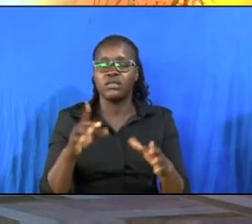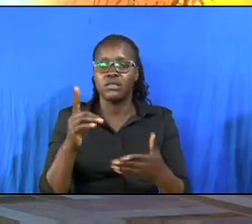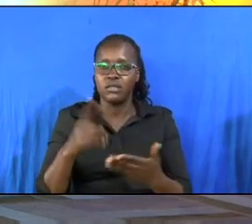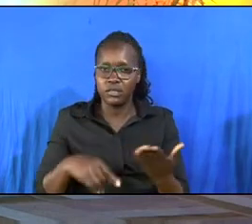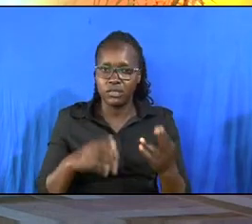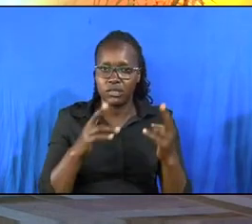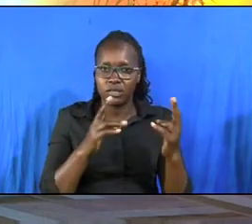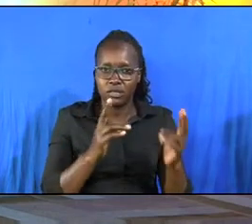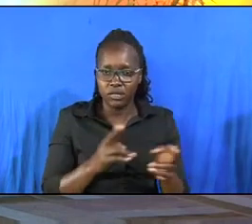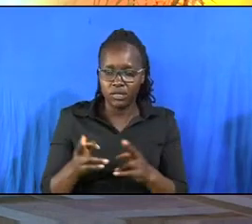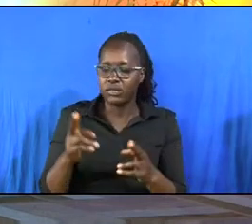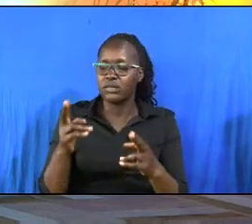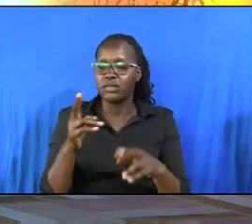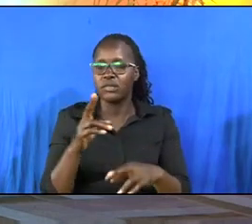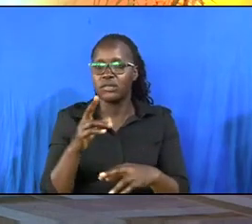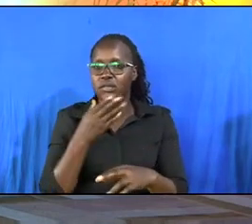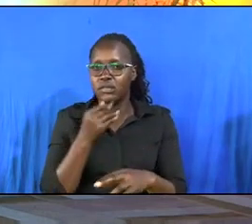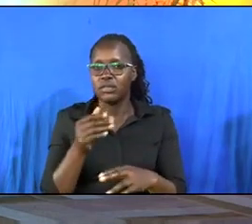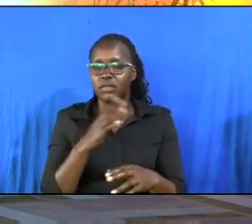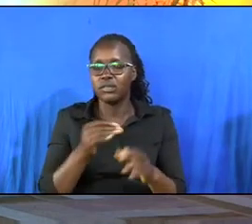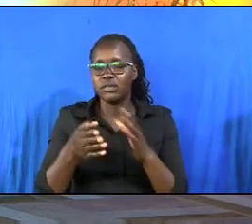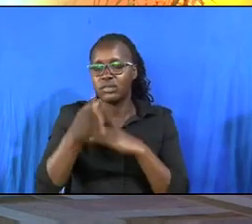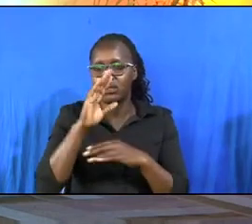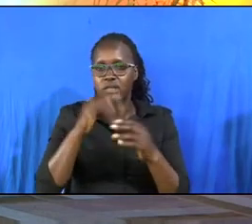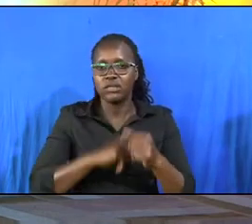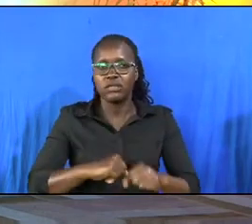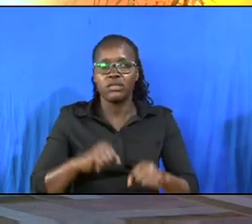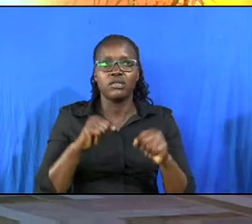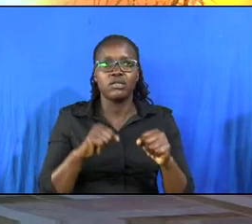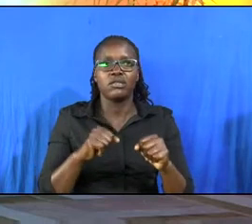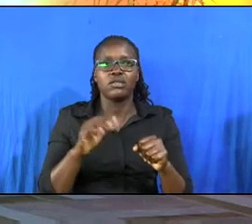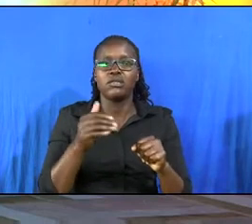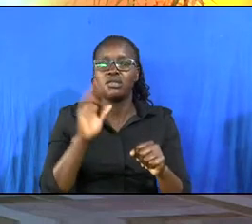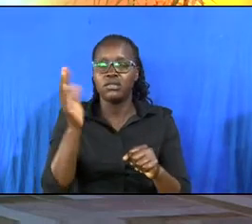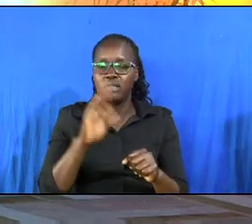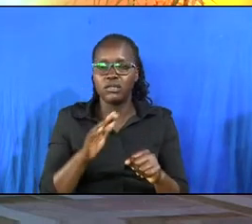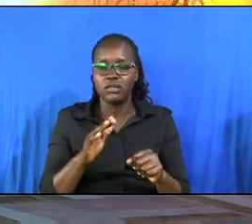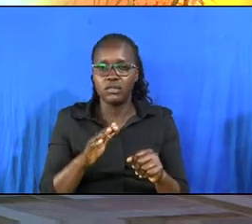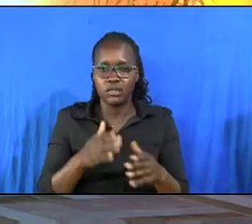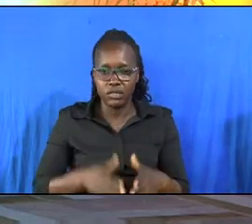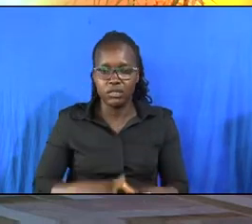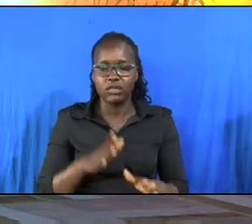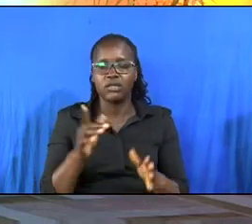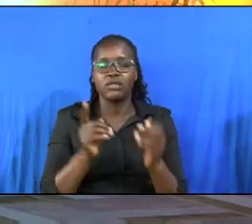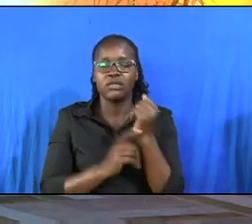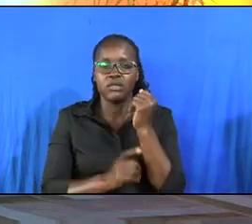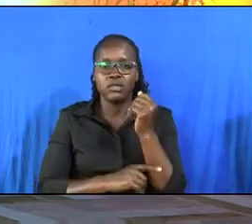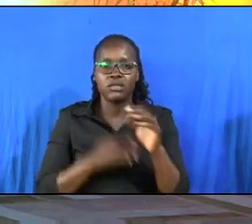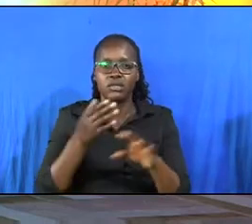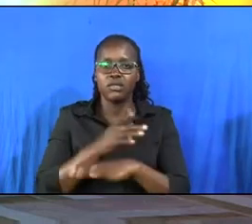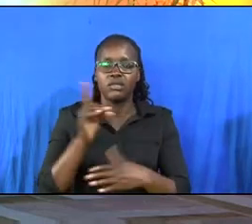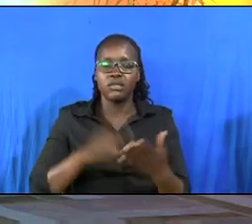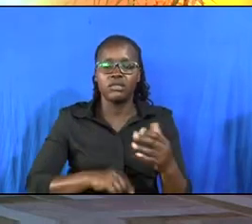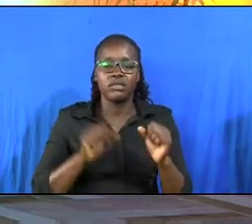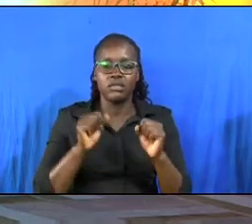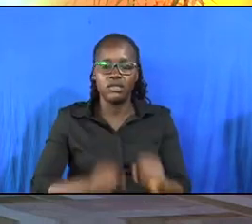to man, and God is faithful. He will not let you be tempted beyond what you could bear,